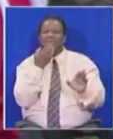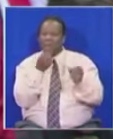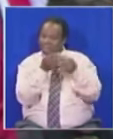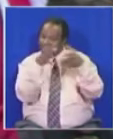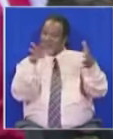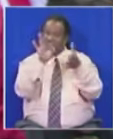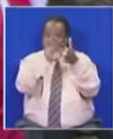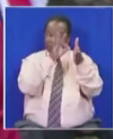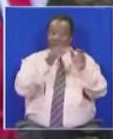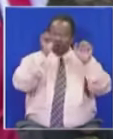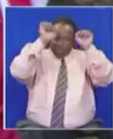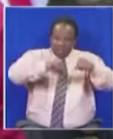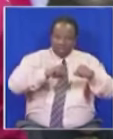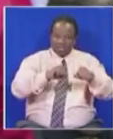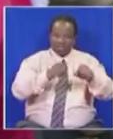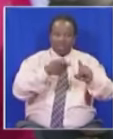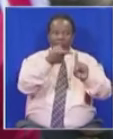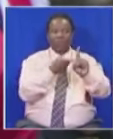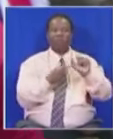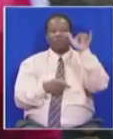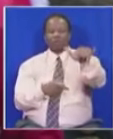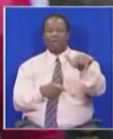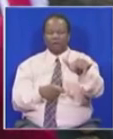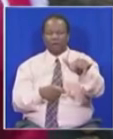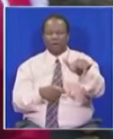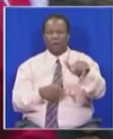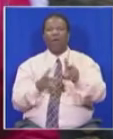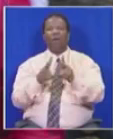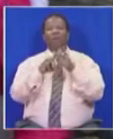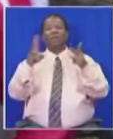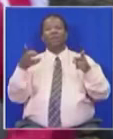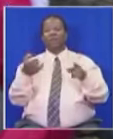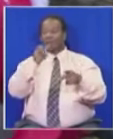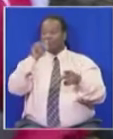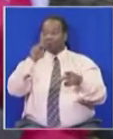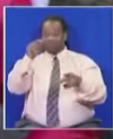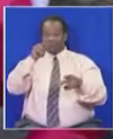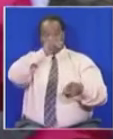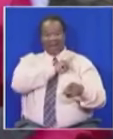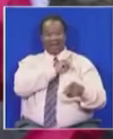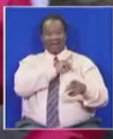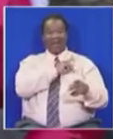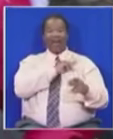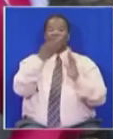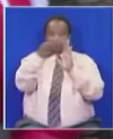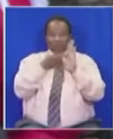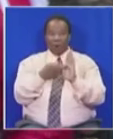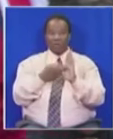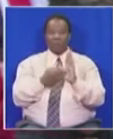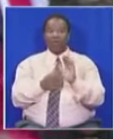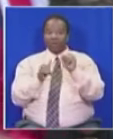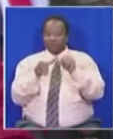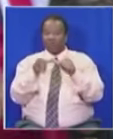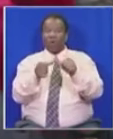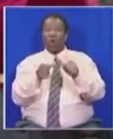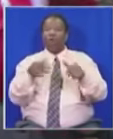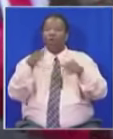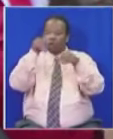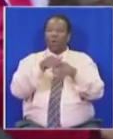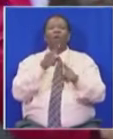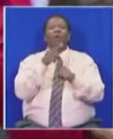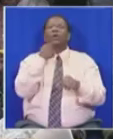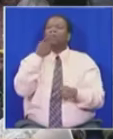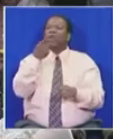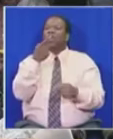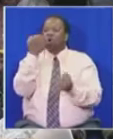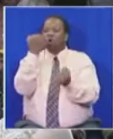You voted against the Nkanda report, which was declared by the Constitutional Court that you were